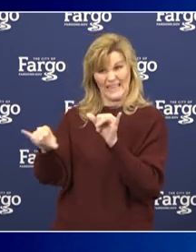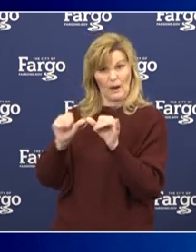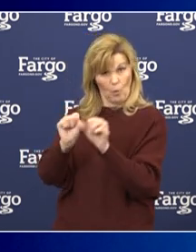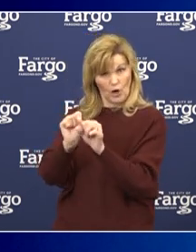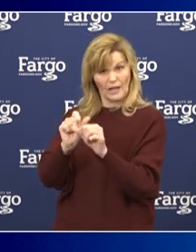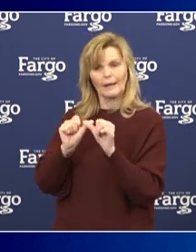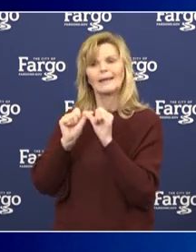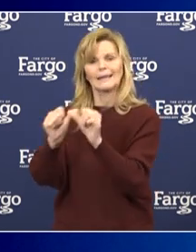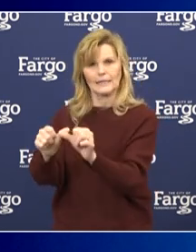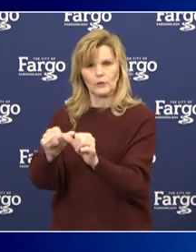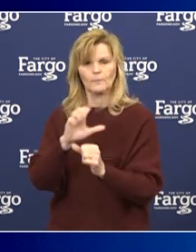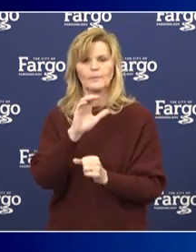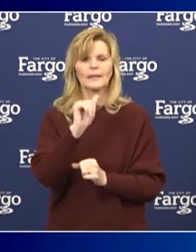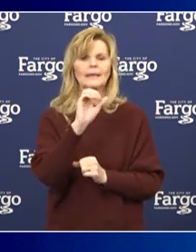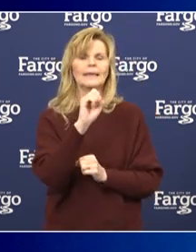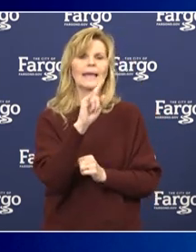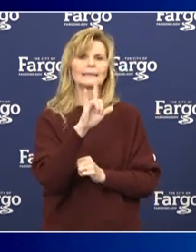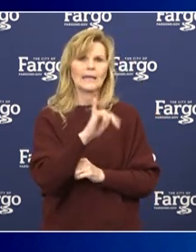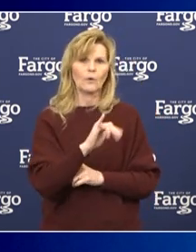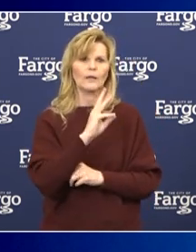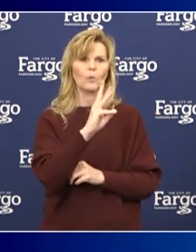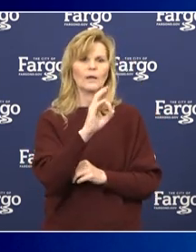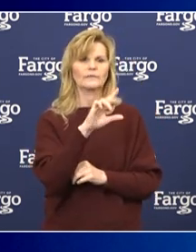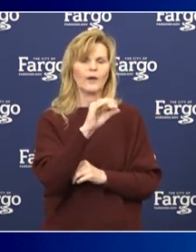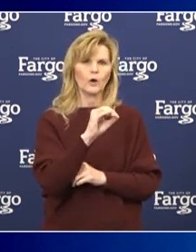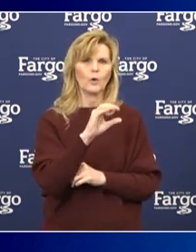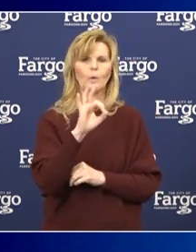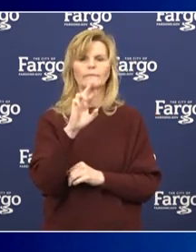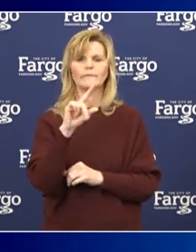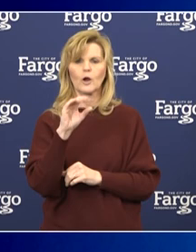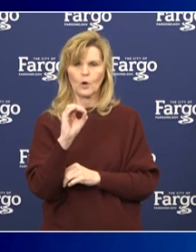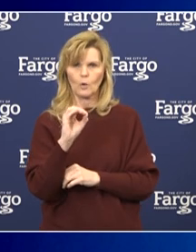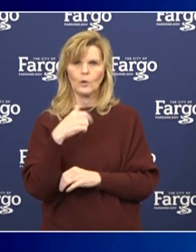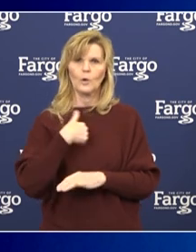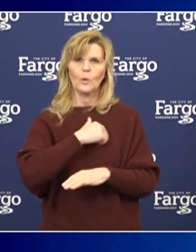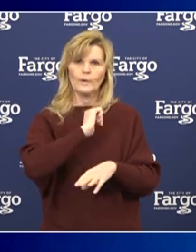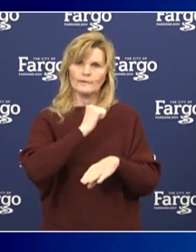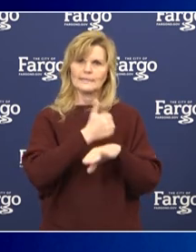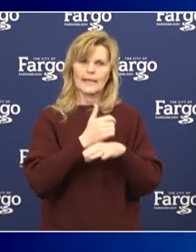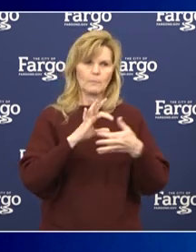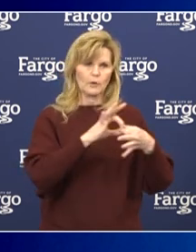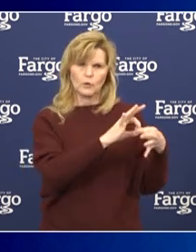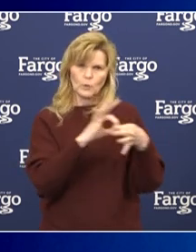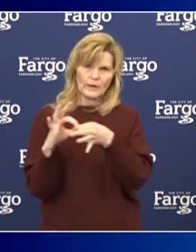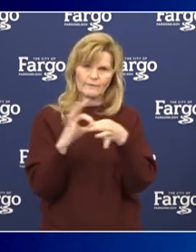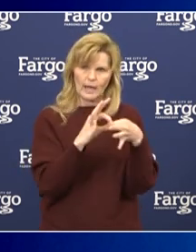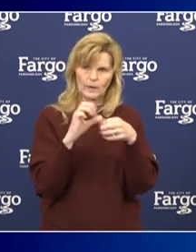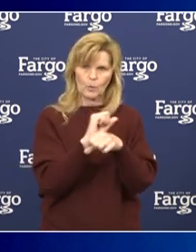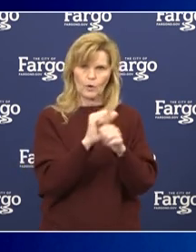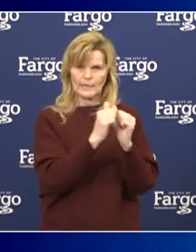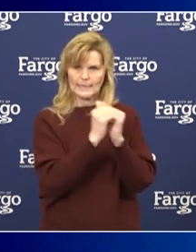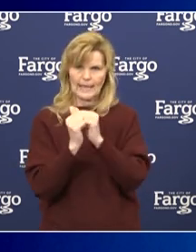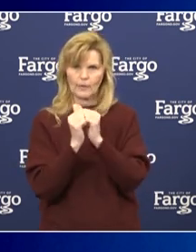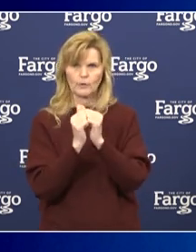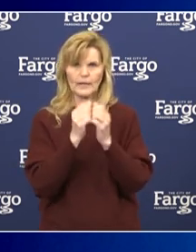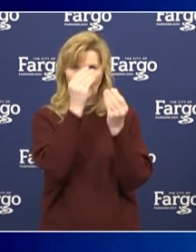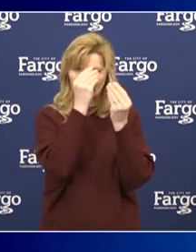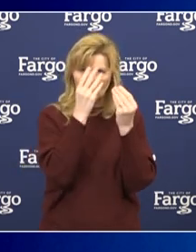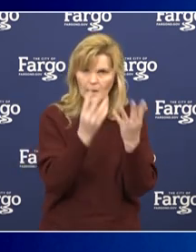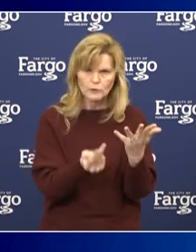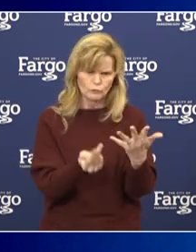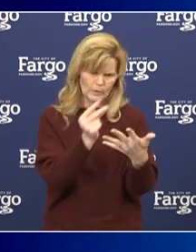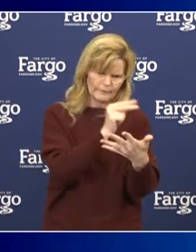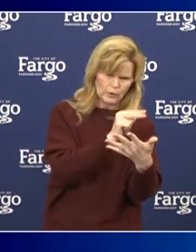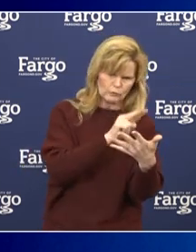Bass County and the City of West Fargo and Fargo have set up a unified command, review information, and work